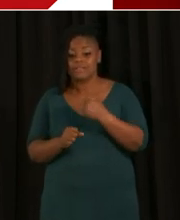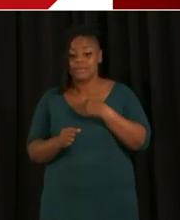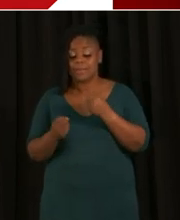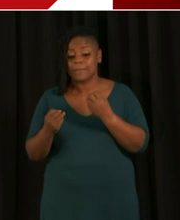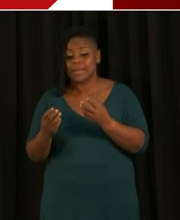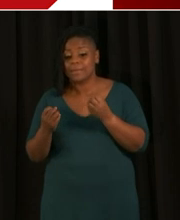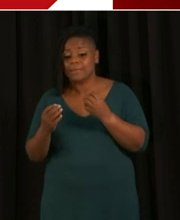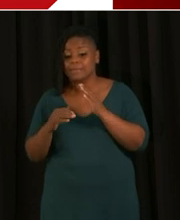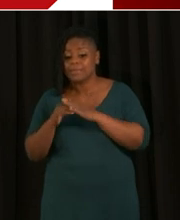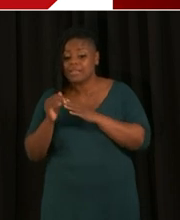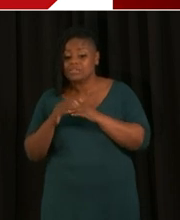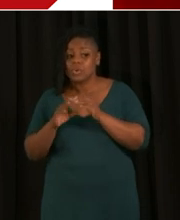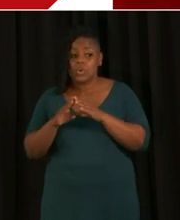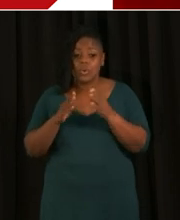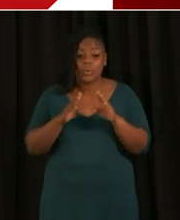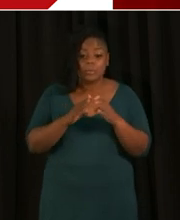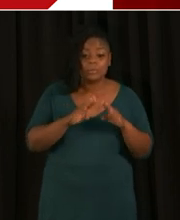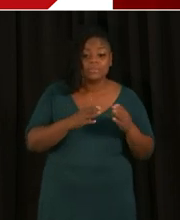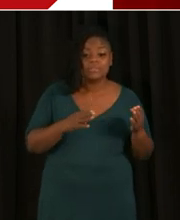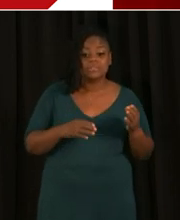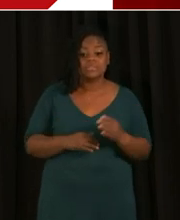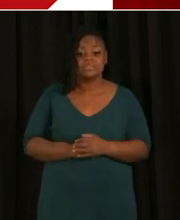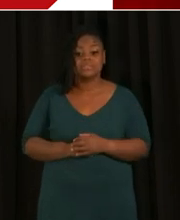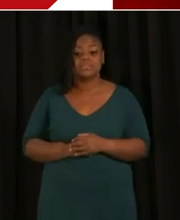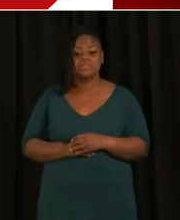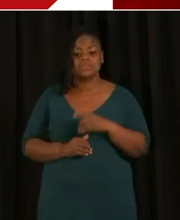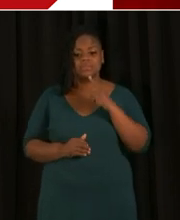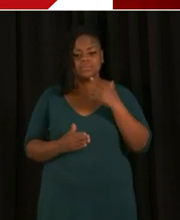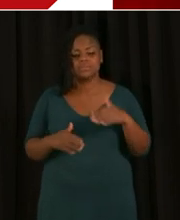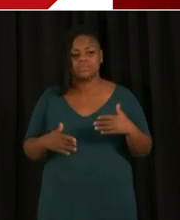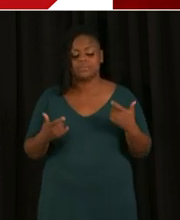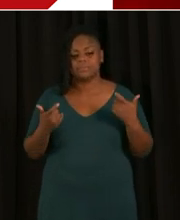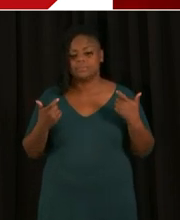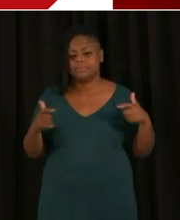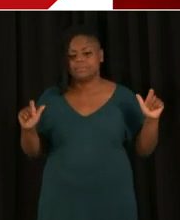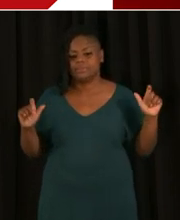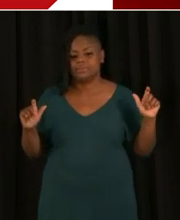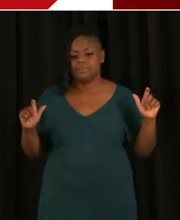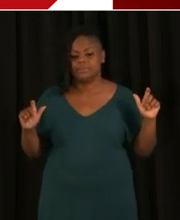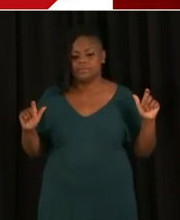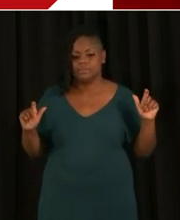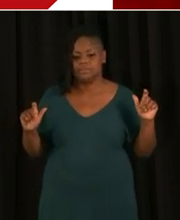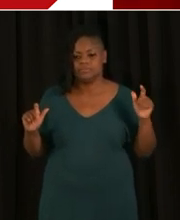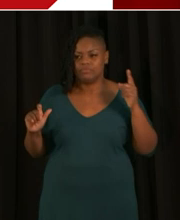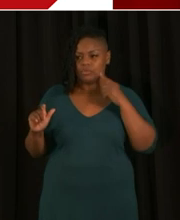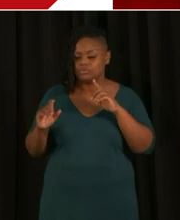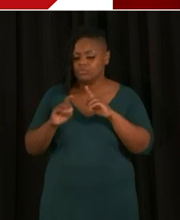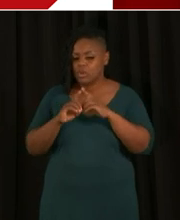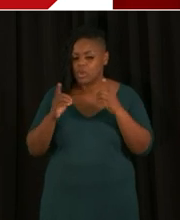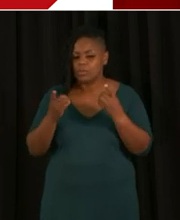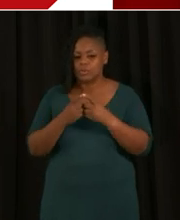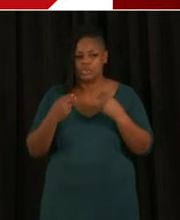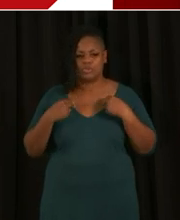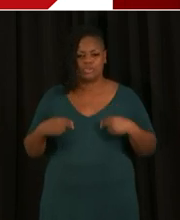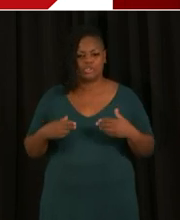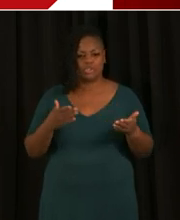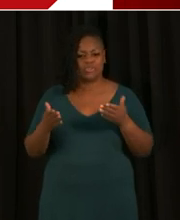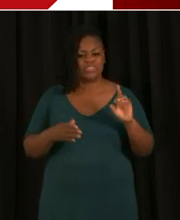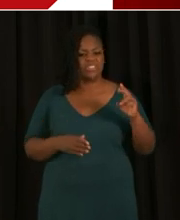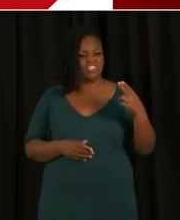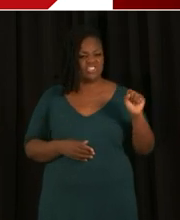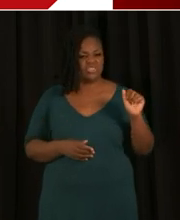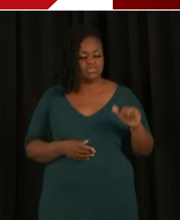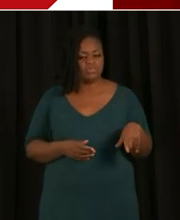are open. The big thing that we've done, and it's really our Department of Human Services, DHS, has had a huge